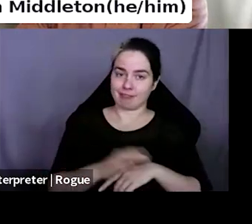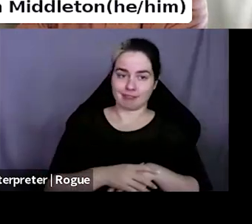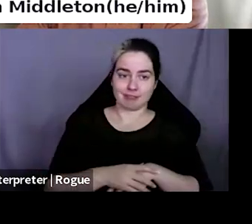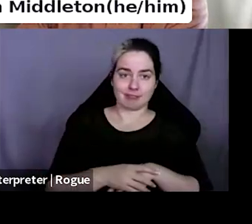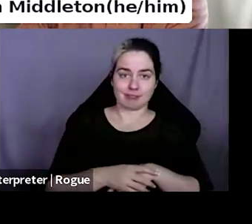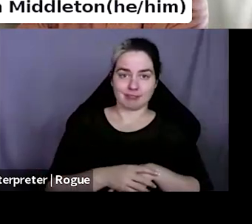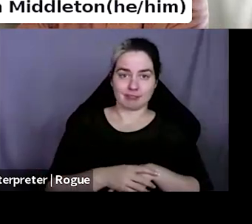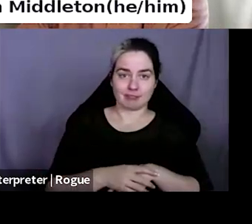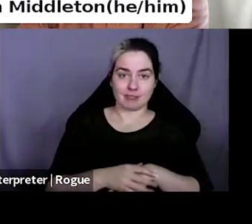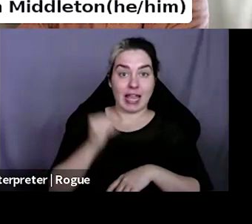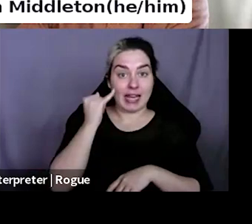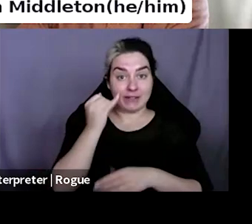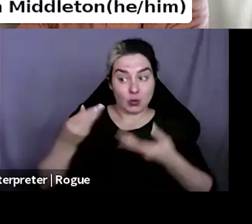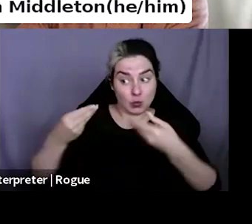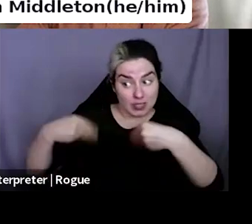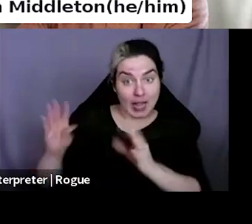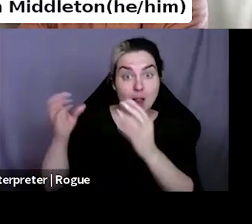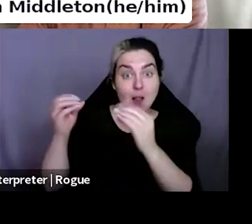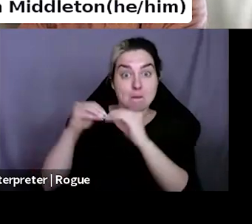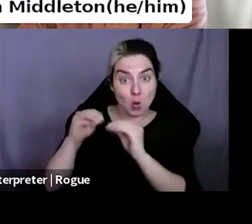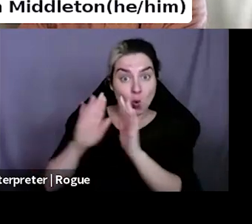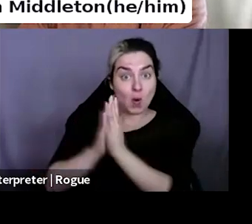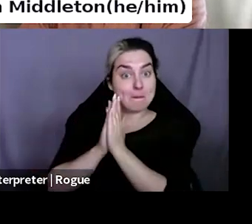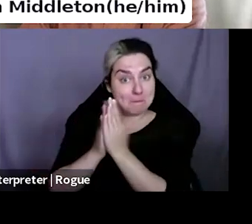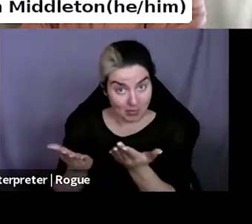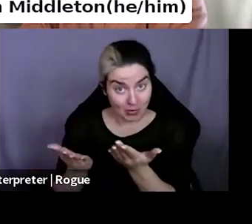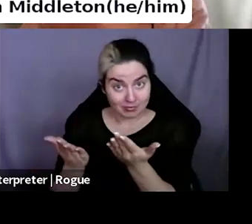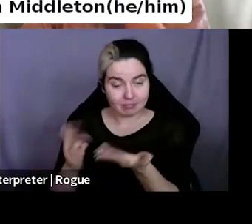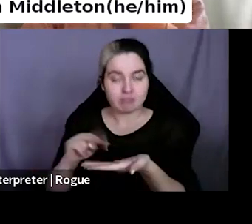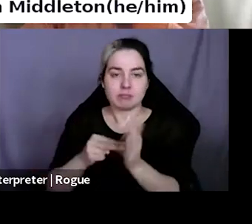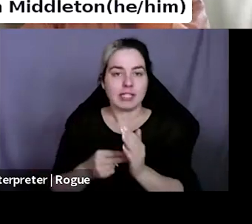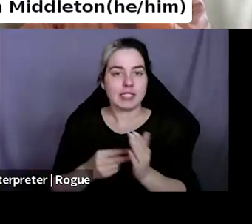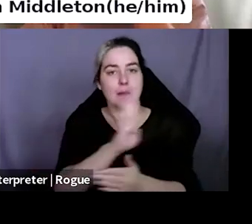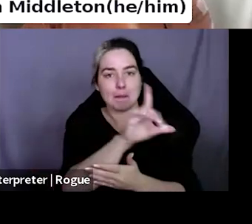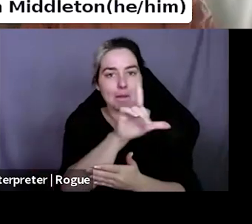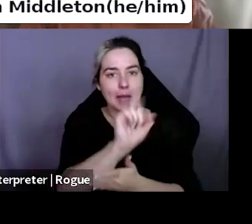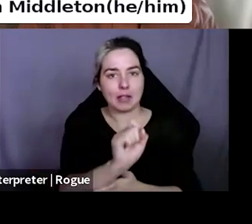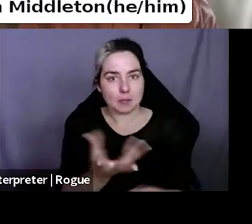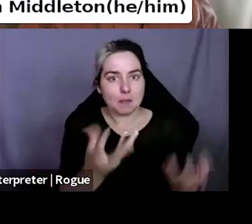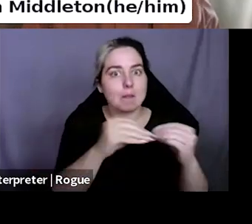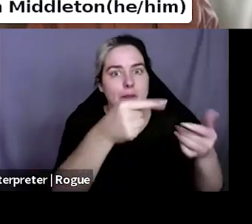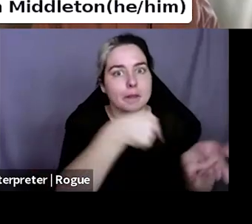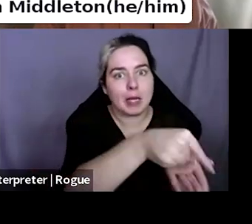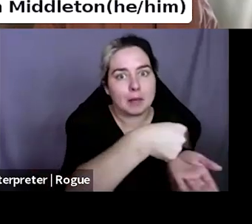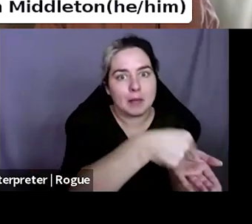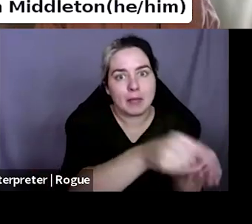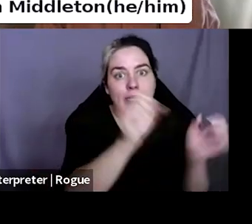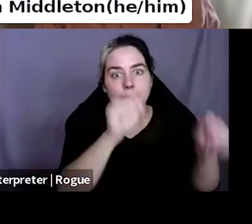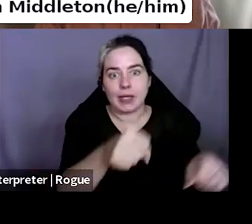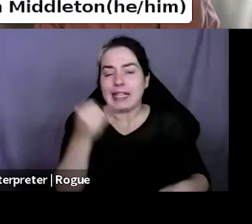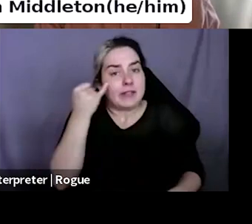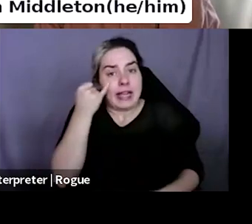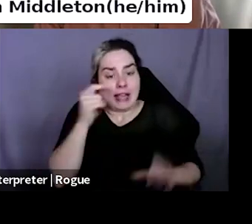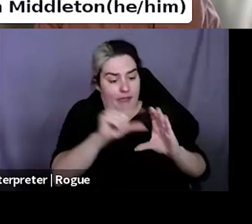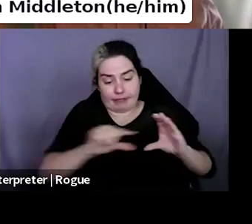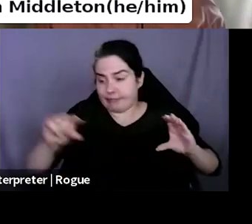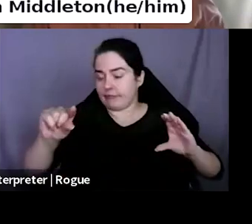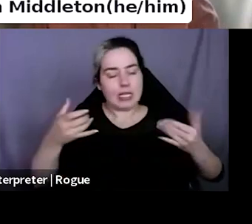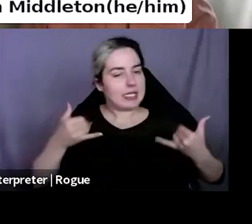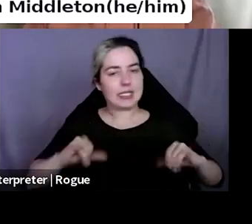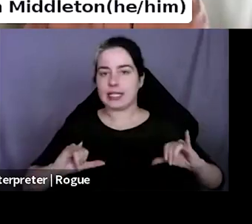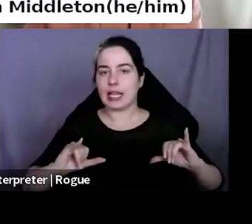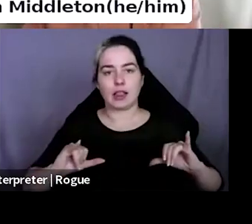books, you're able to pay more bills, even if you're giving a chunk away off the top. You know, it just, the math